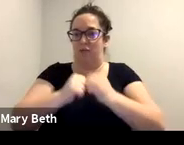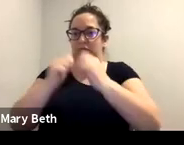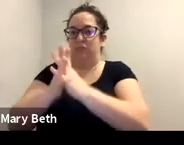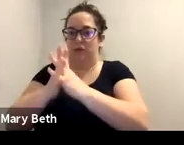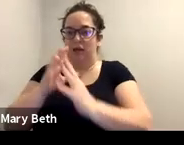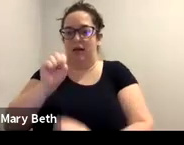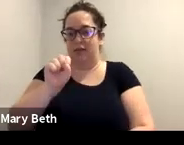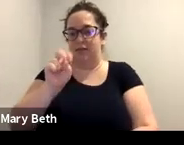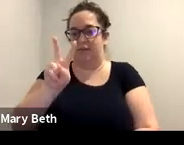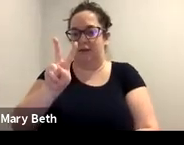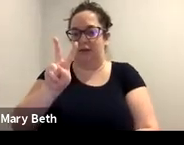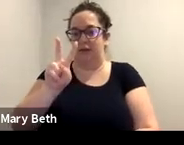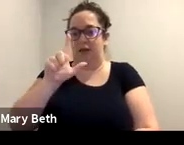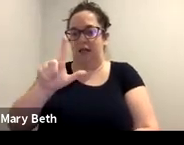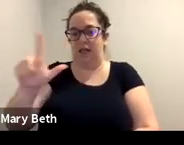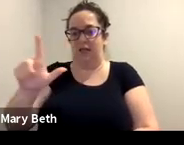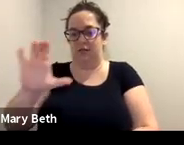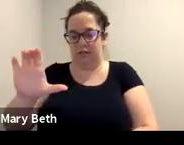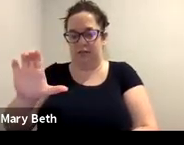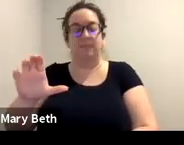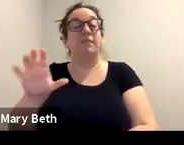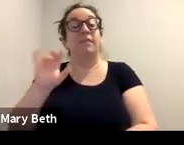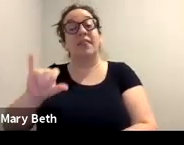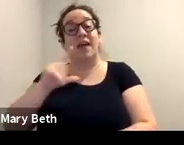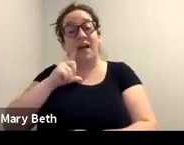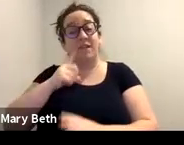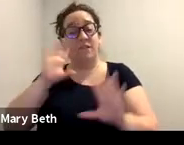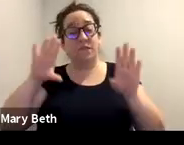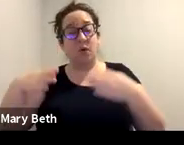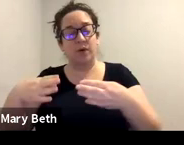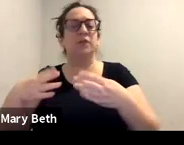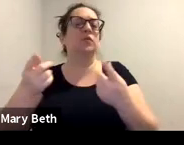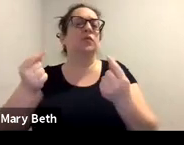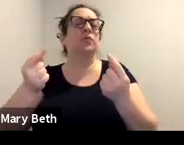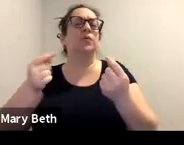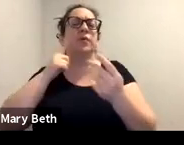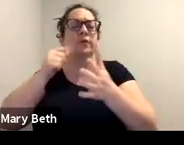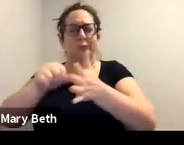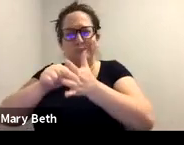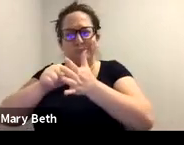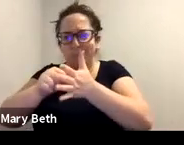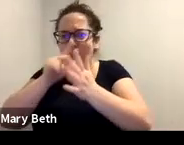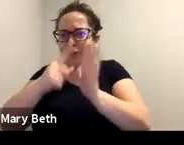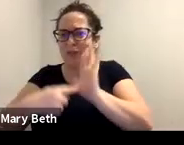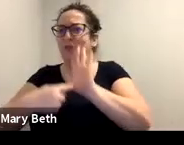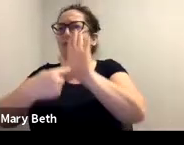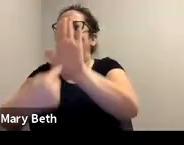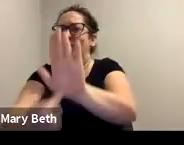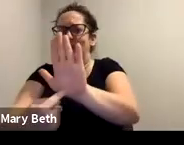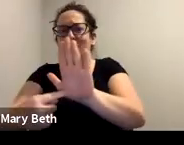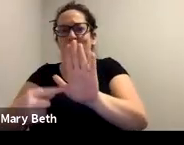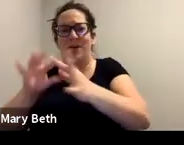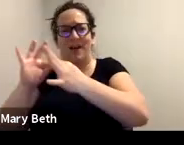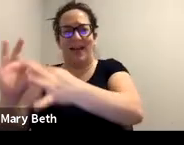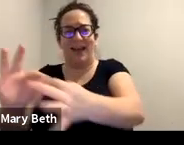Um, and our, our focus is to really highlight and connect resources to highlight the